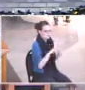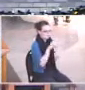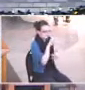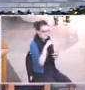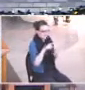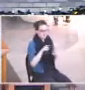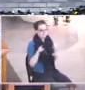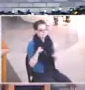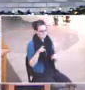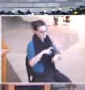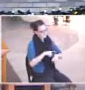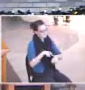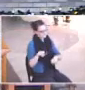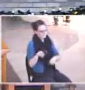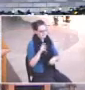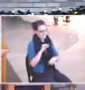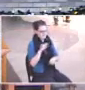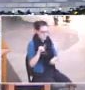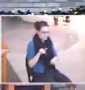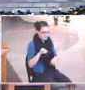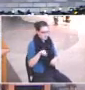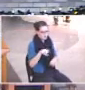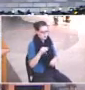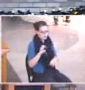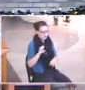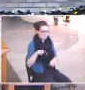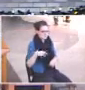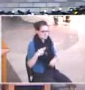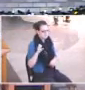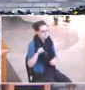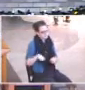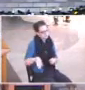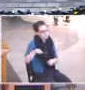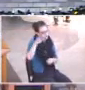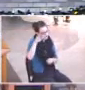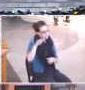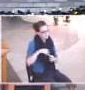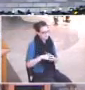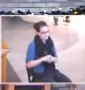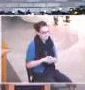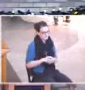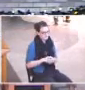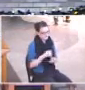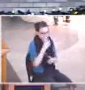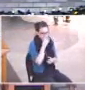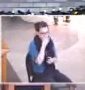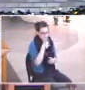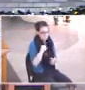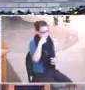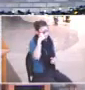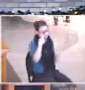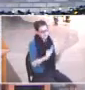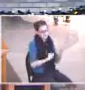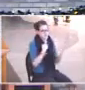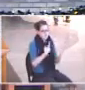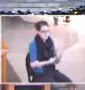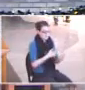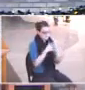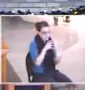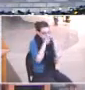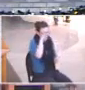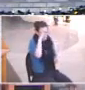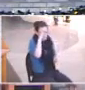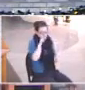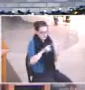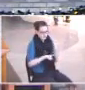and Joseph to grow up a little as well. I think as parents, sometimes we get into